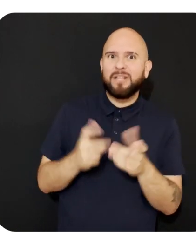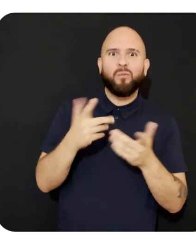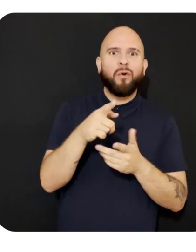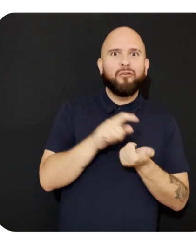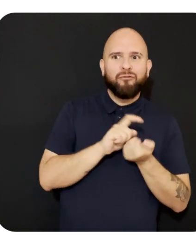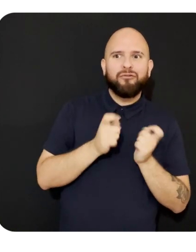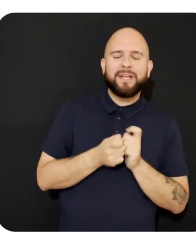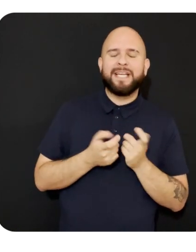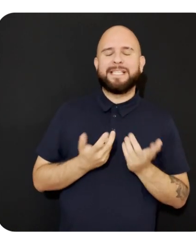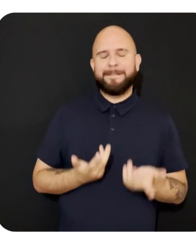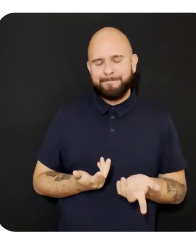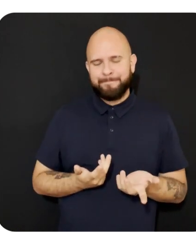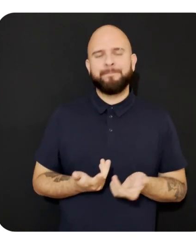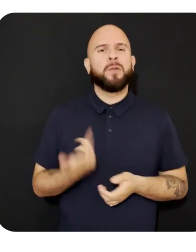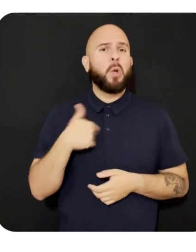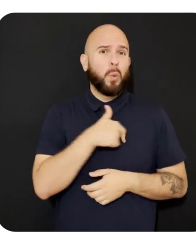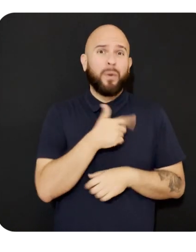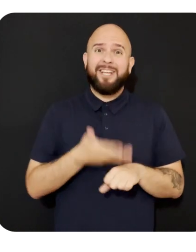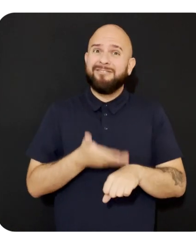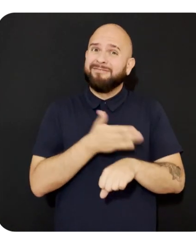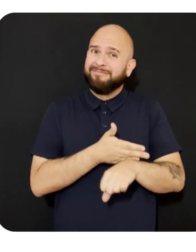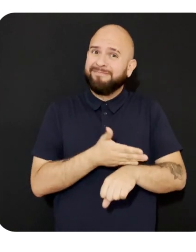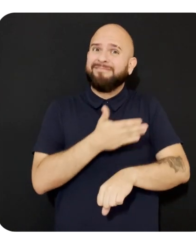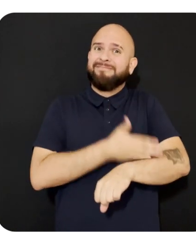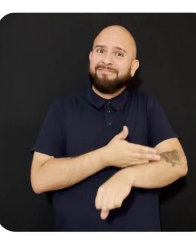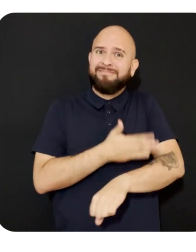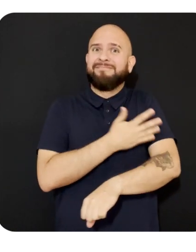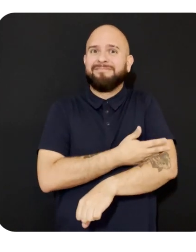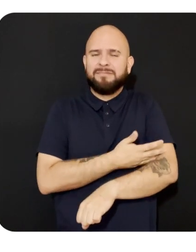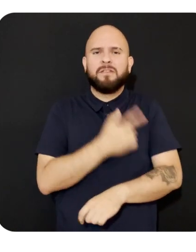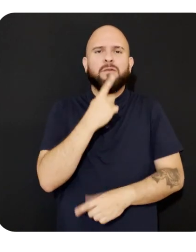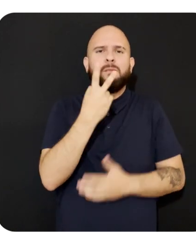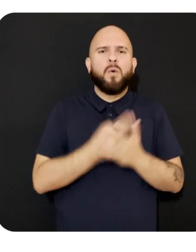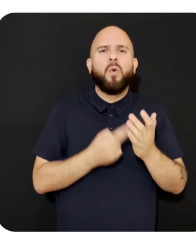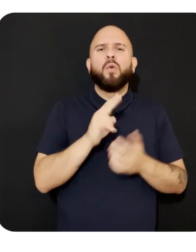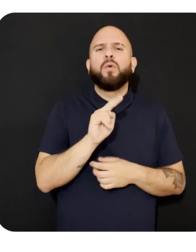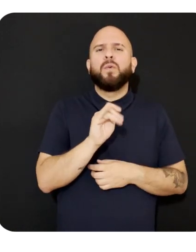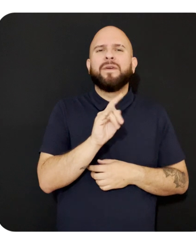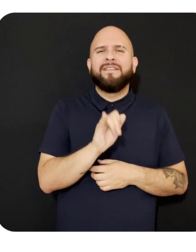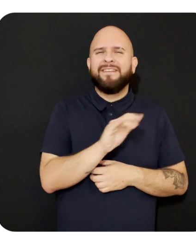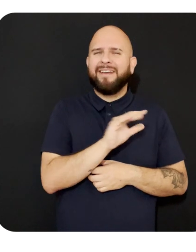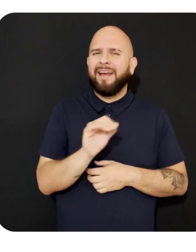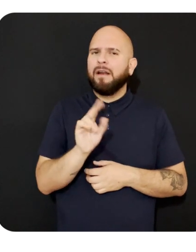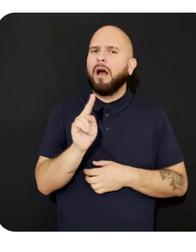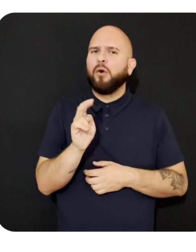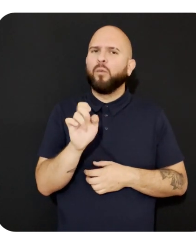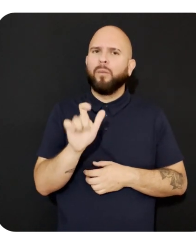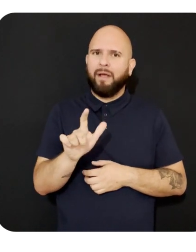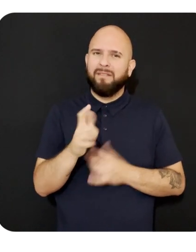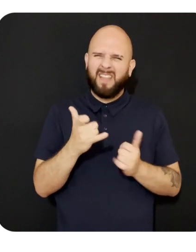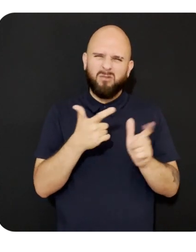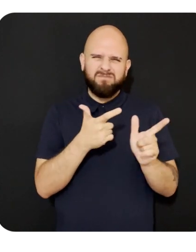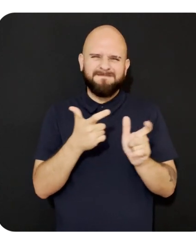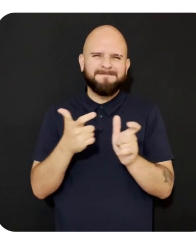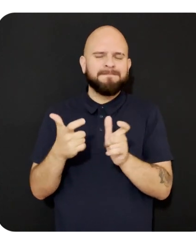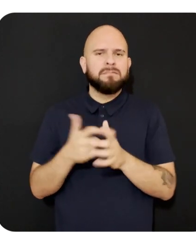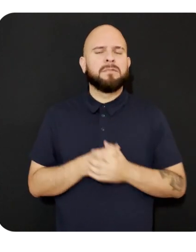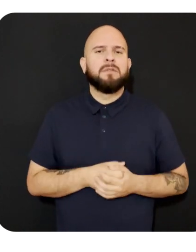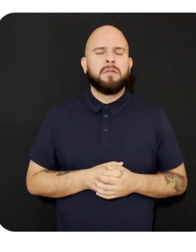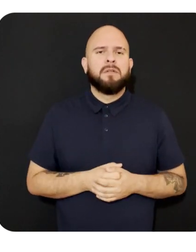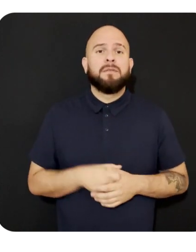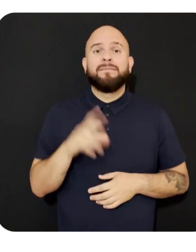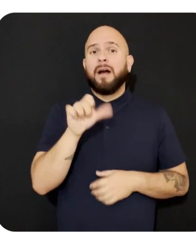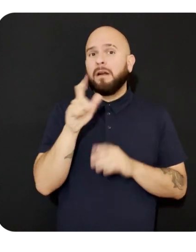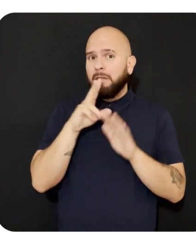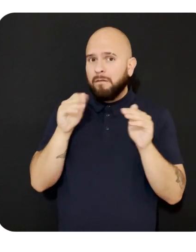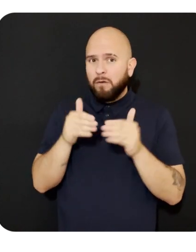We've made substantial improvements to build times in both Unity and Unreal. Another focus area of ours is on the actual